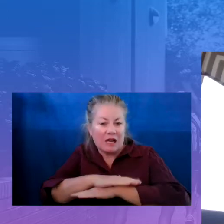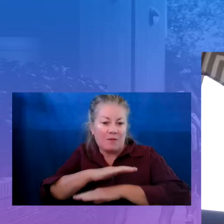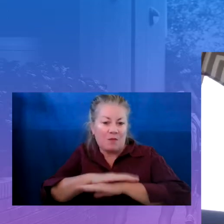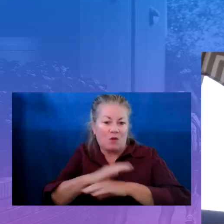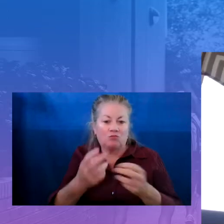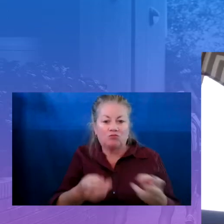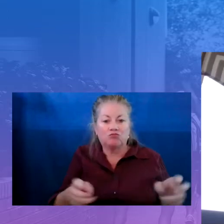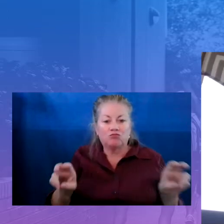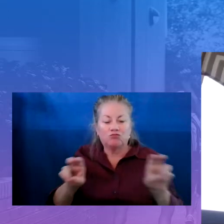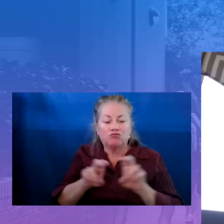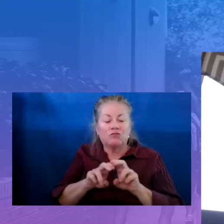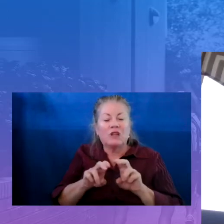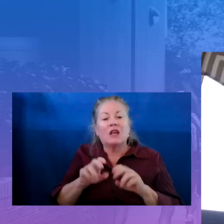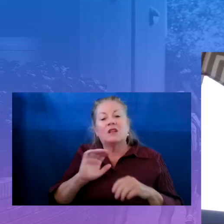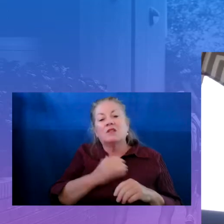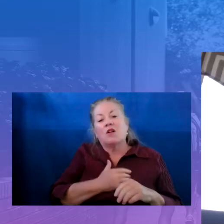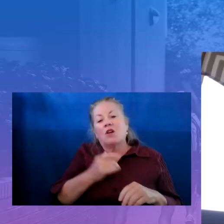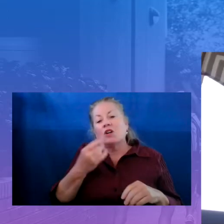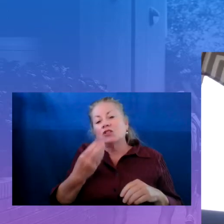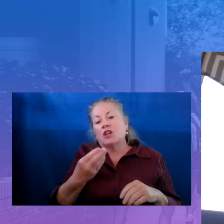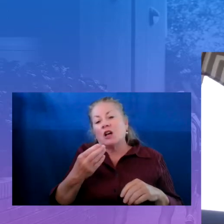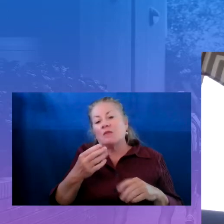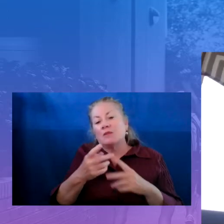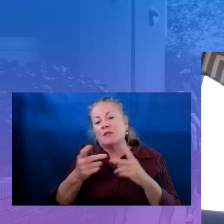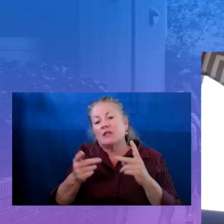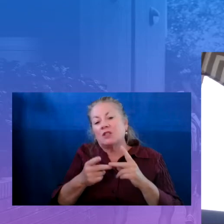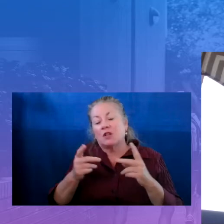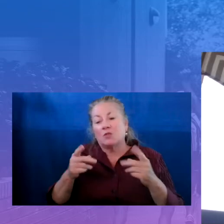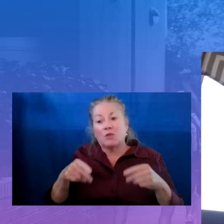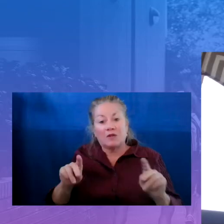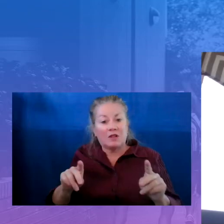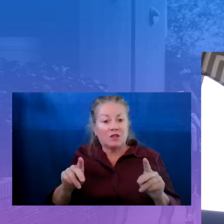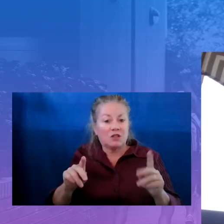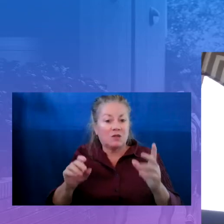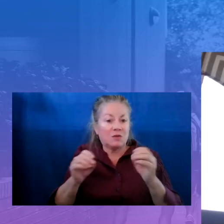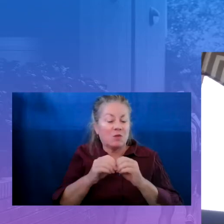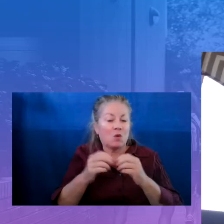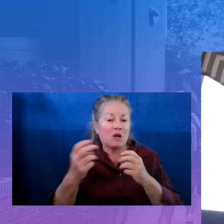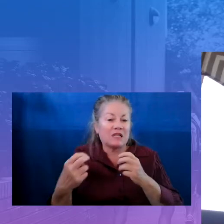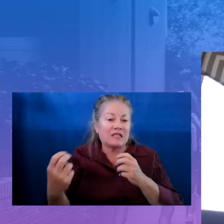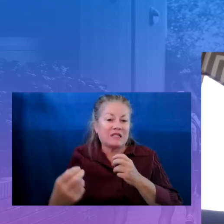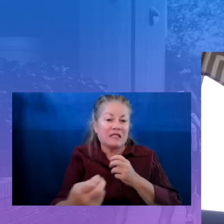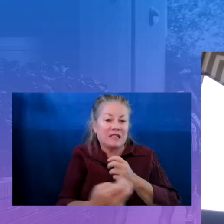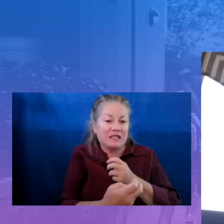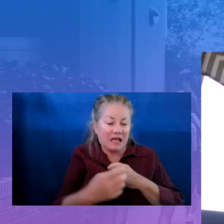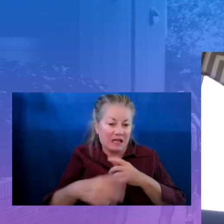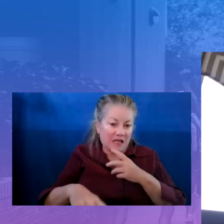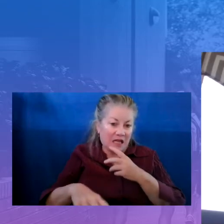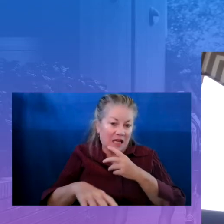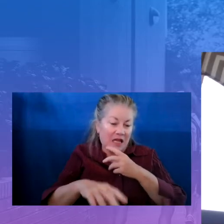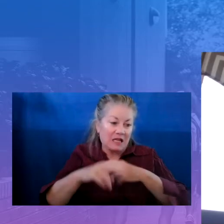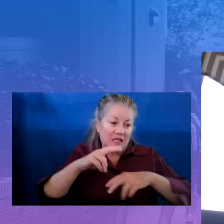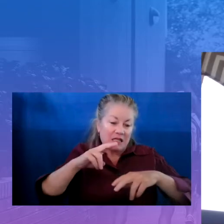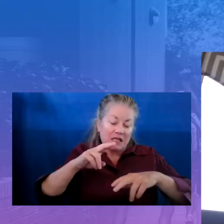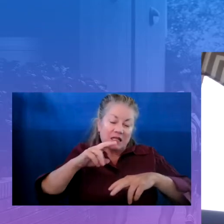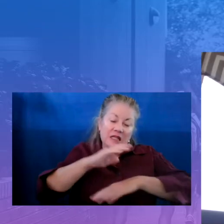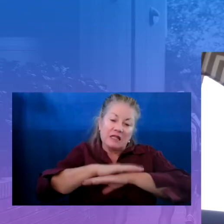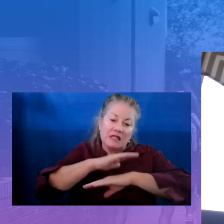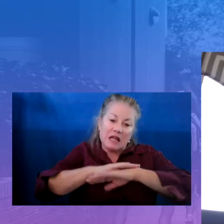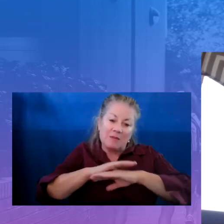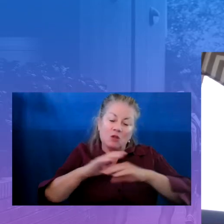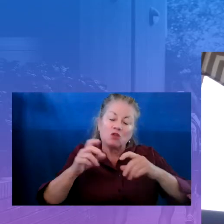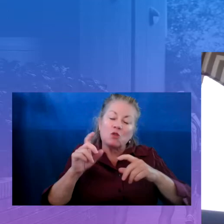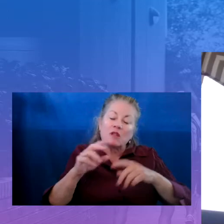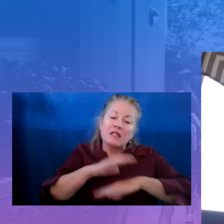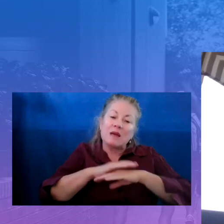job in positions of privilege to put more seats at that table and help make that table bigger so that we're doing the work together